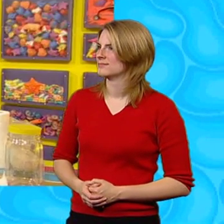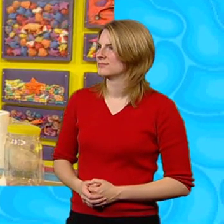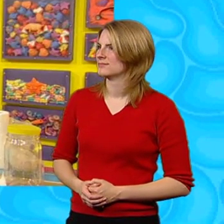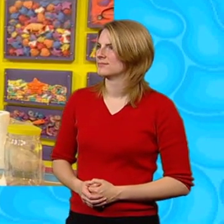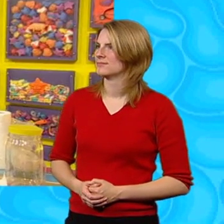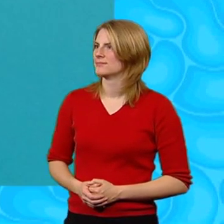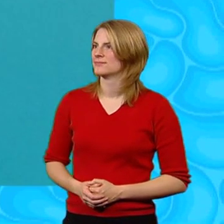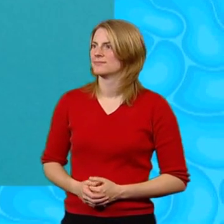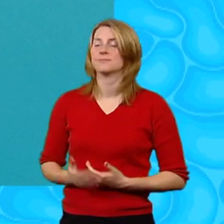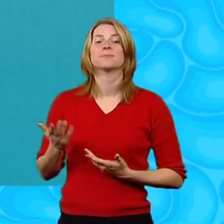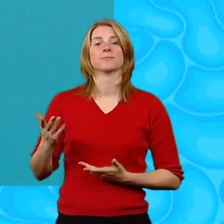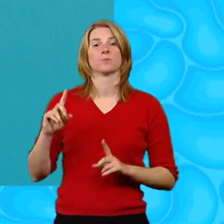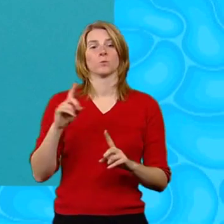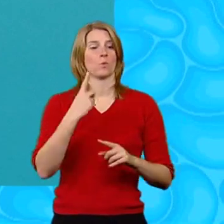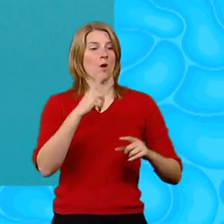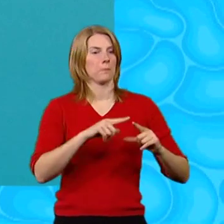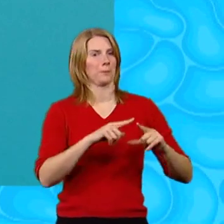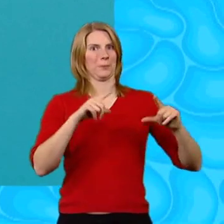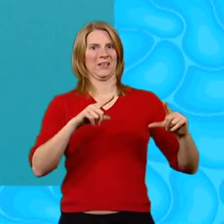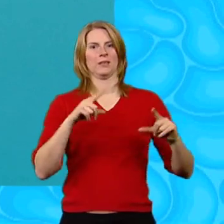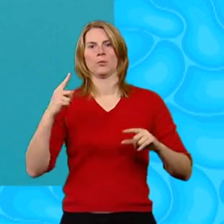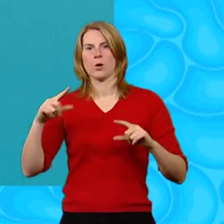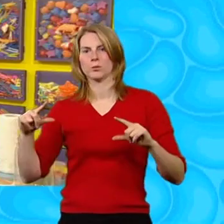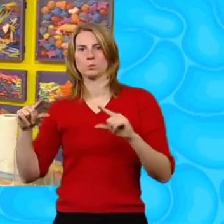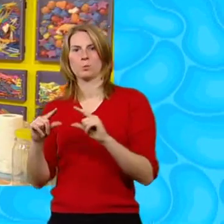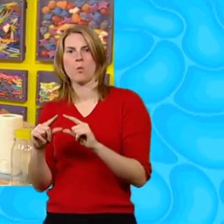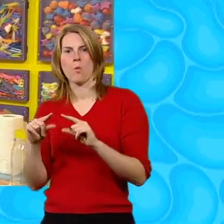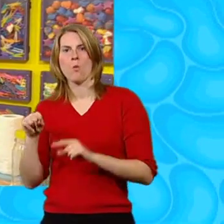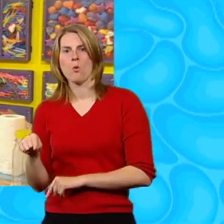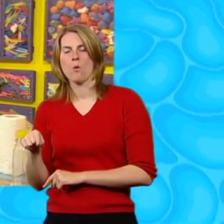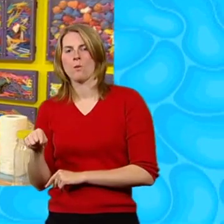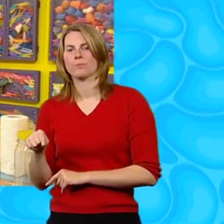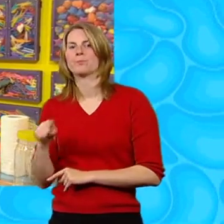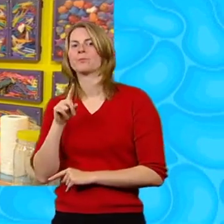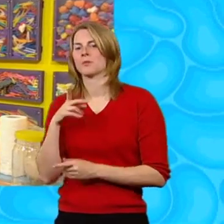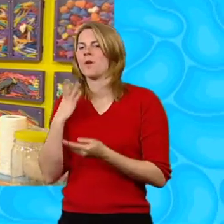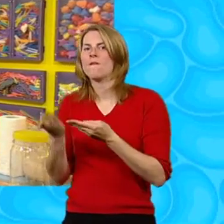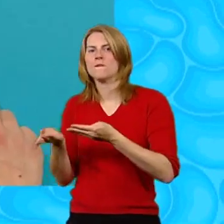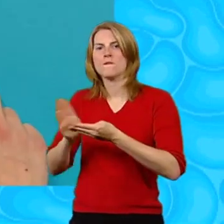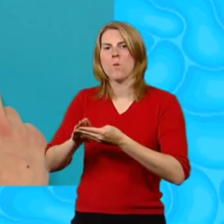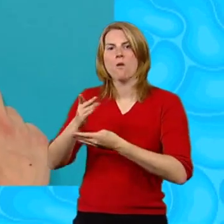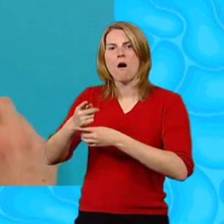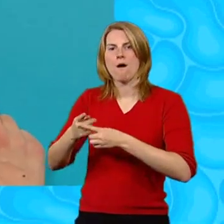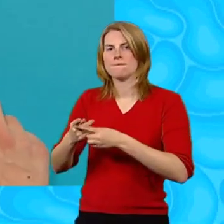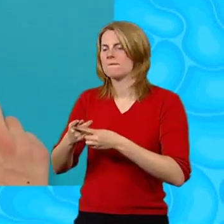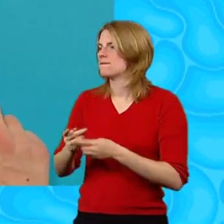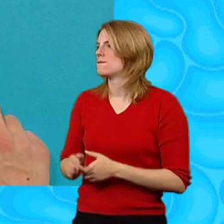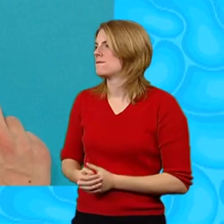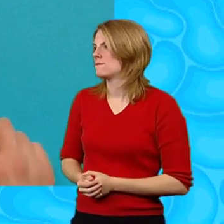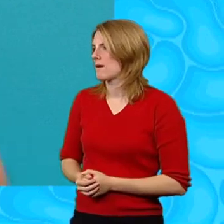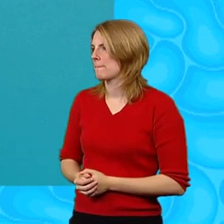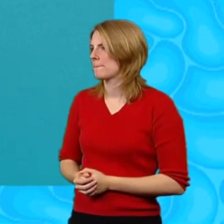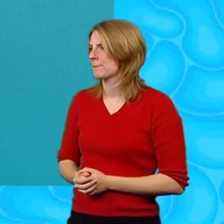This leaves you with one big triangle And one small triangle Now fold them in half Like that